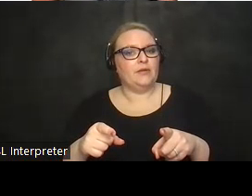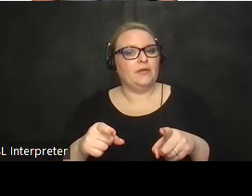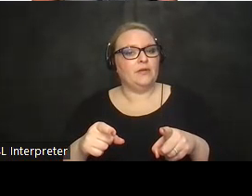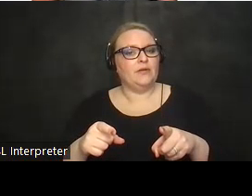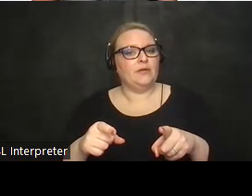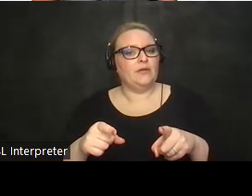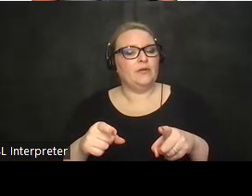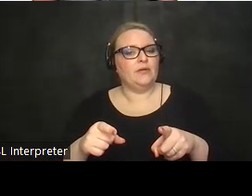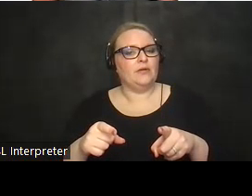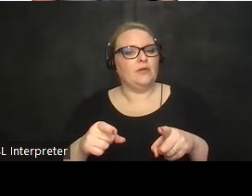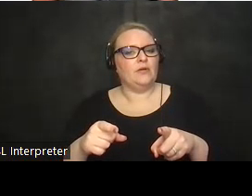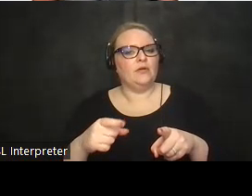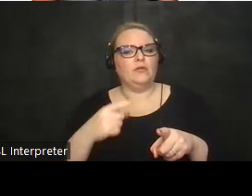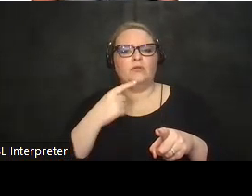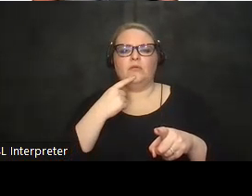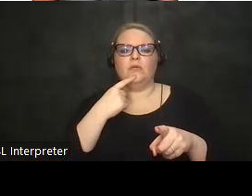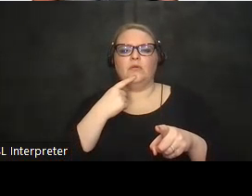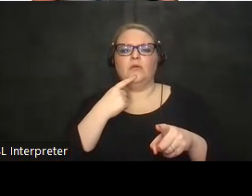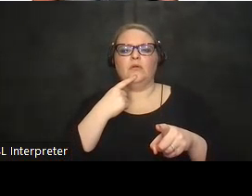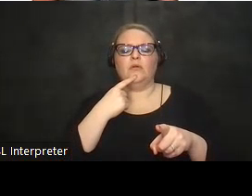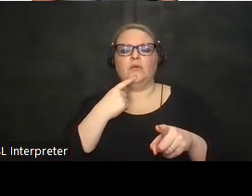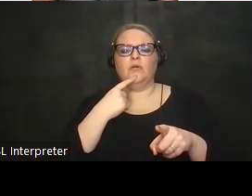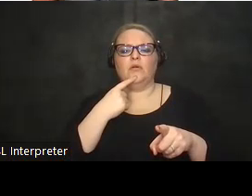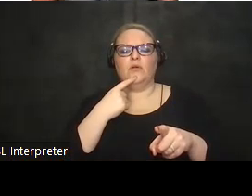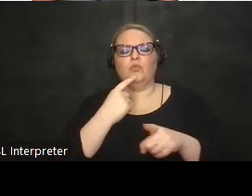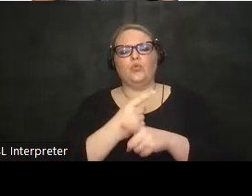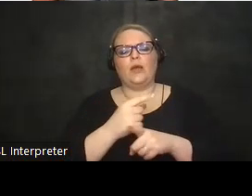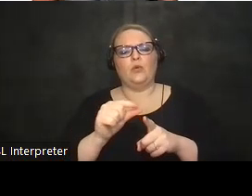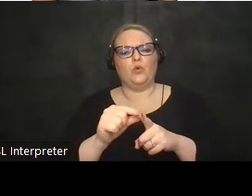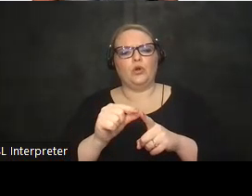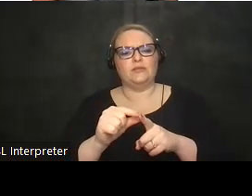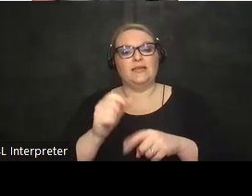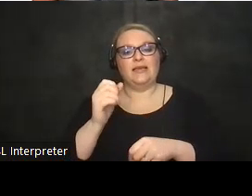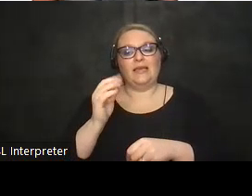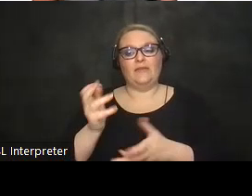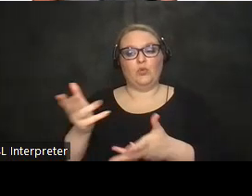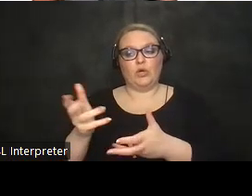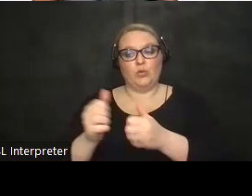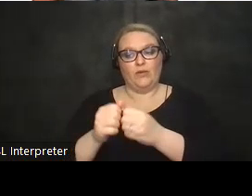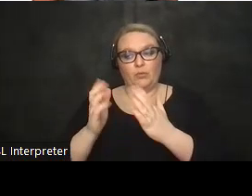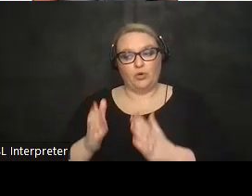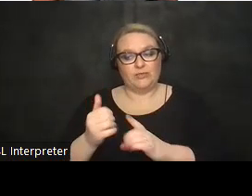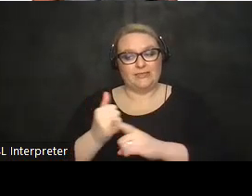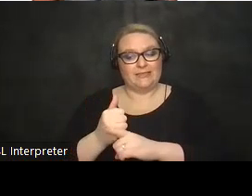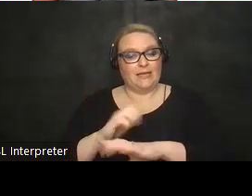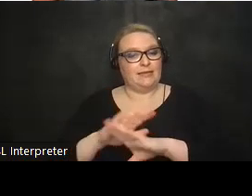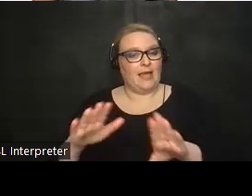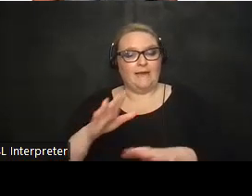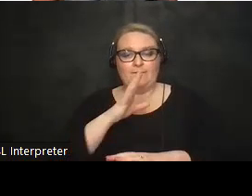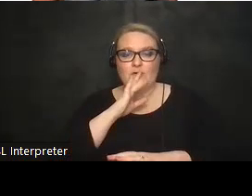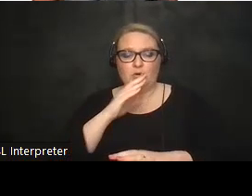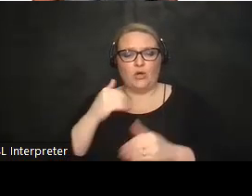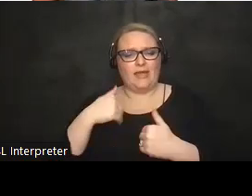let me make sure i use the right words for this so when you're working with someone who's non-verbal and has a lot of disabilities